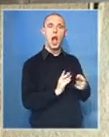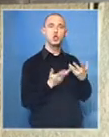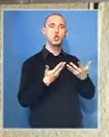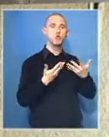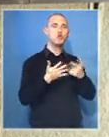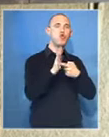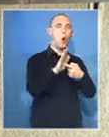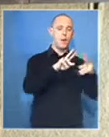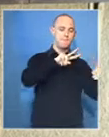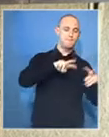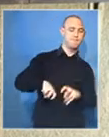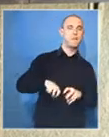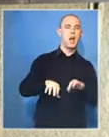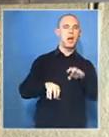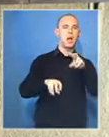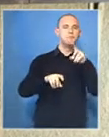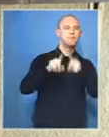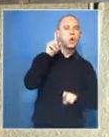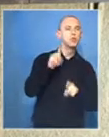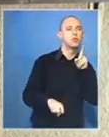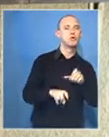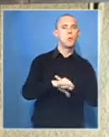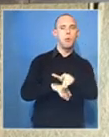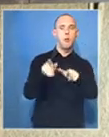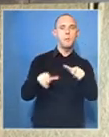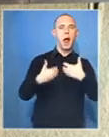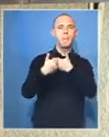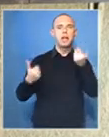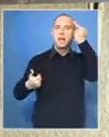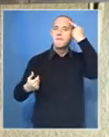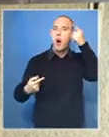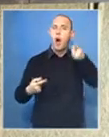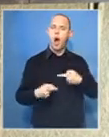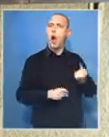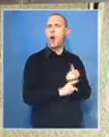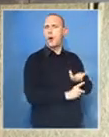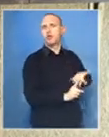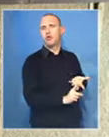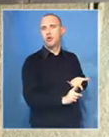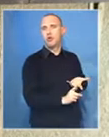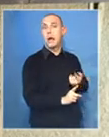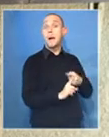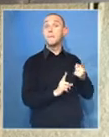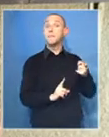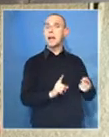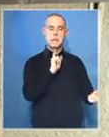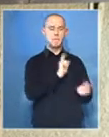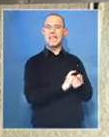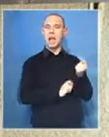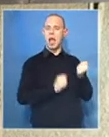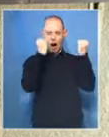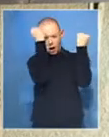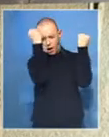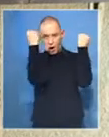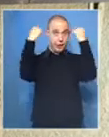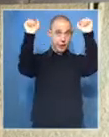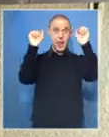But besides that, I remember Ned as a person, as a rebel, who refused